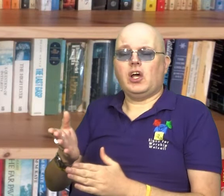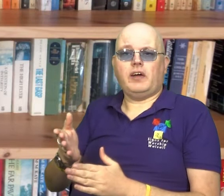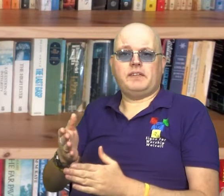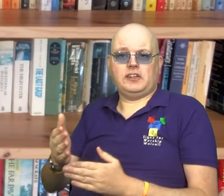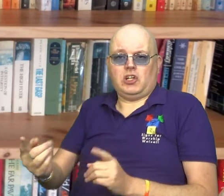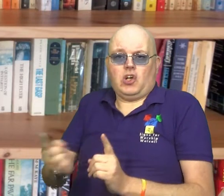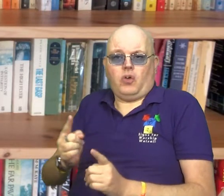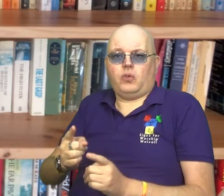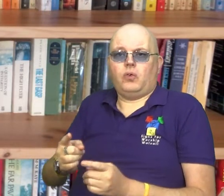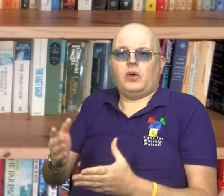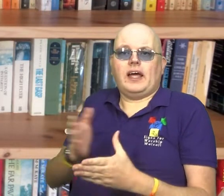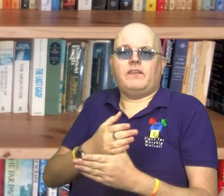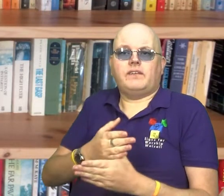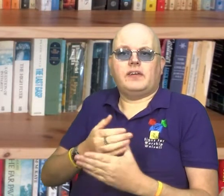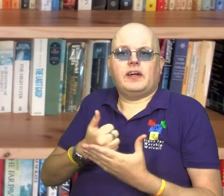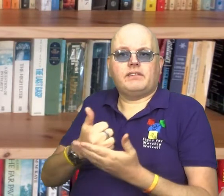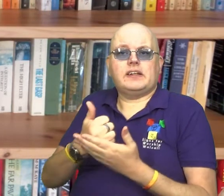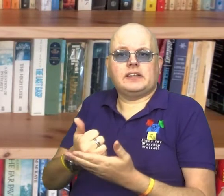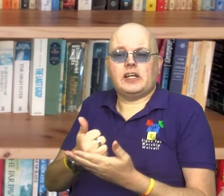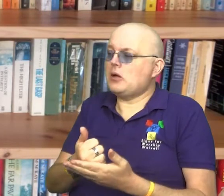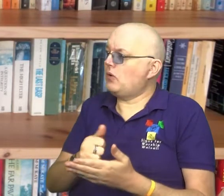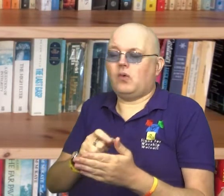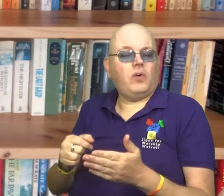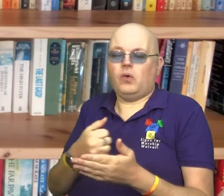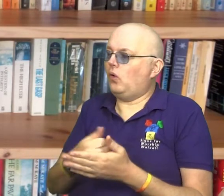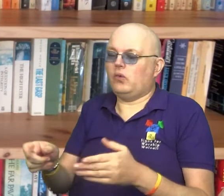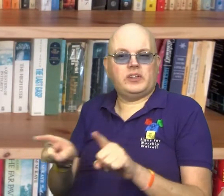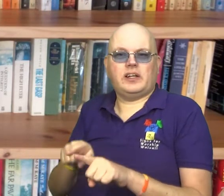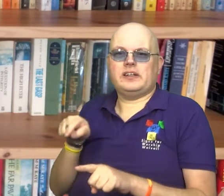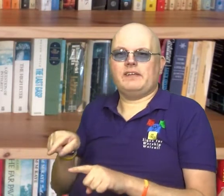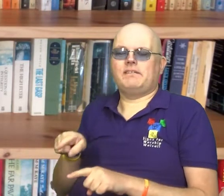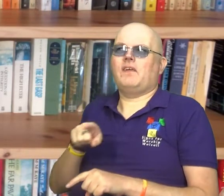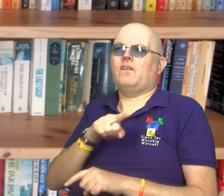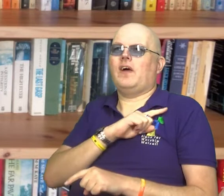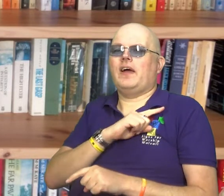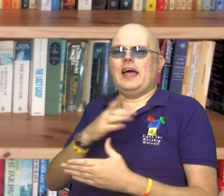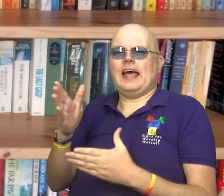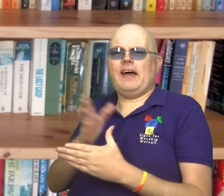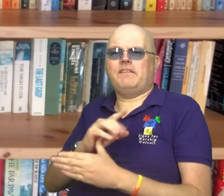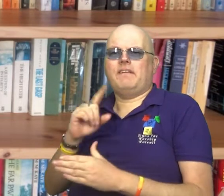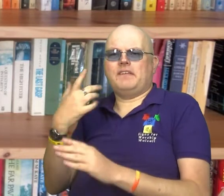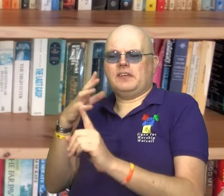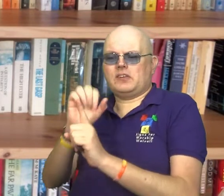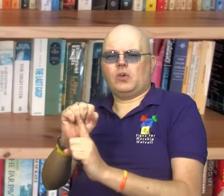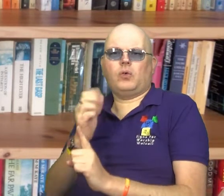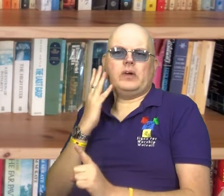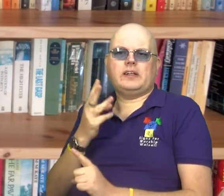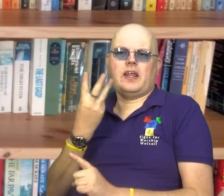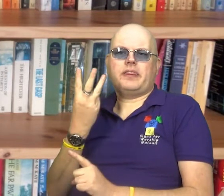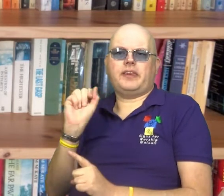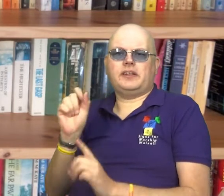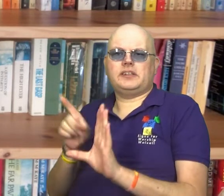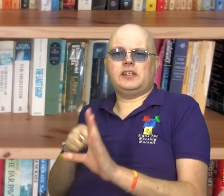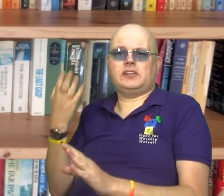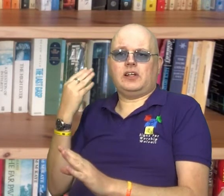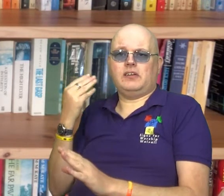local Alpha advisor. But it wasn't always like that. You see, I first came across Alpha about 30 years ago.